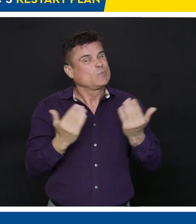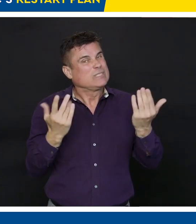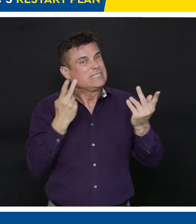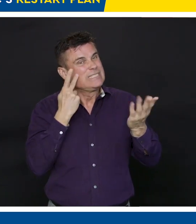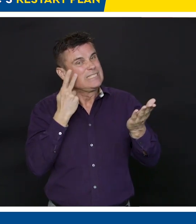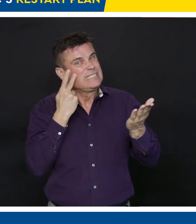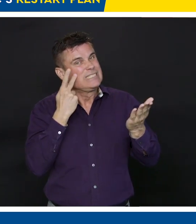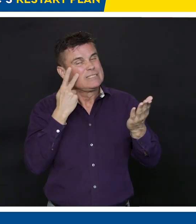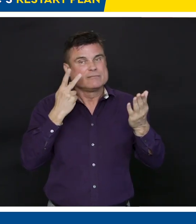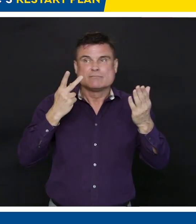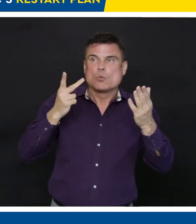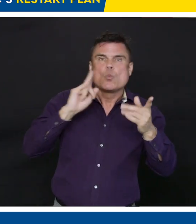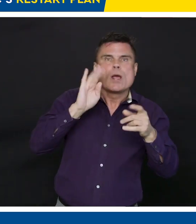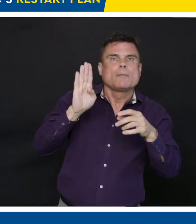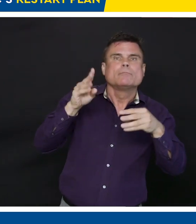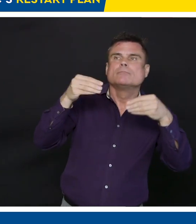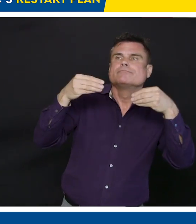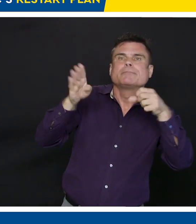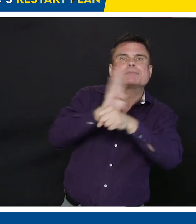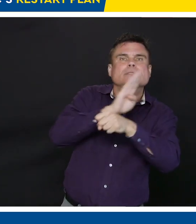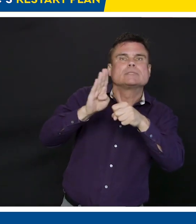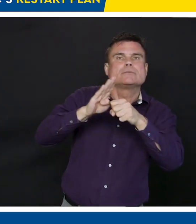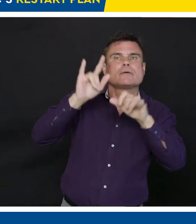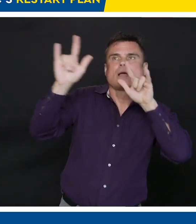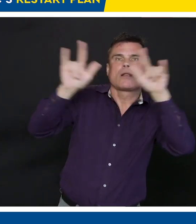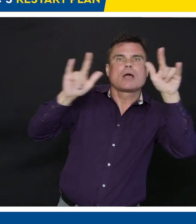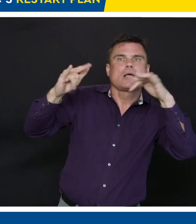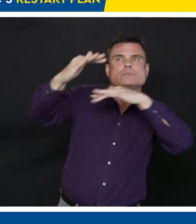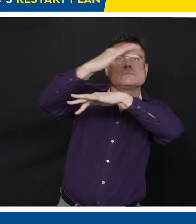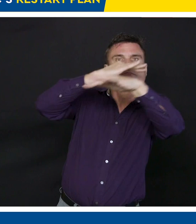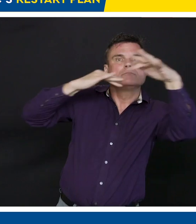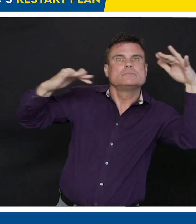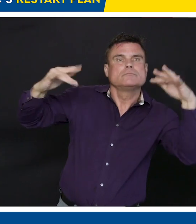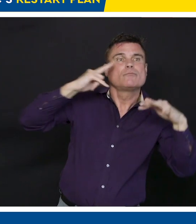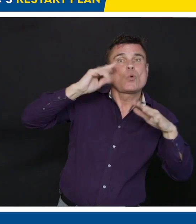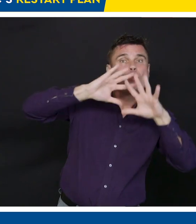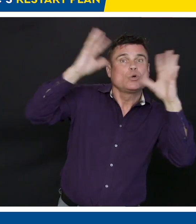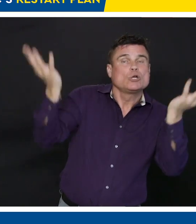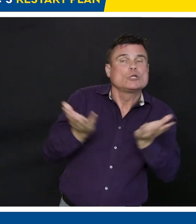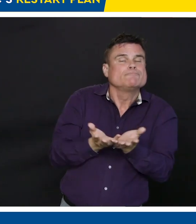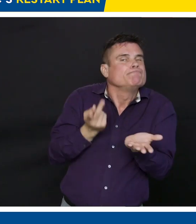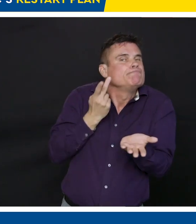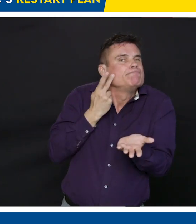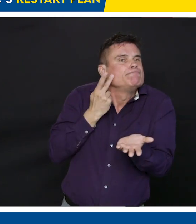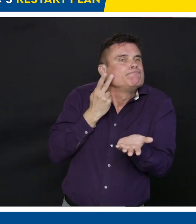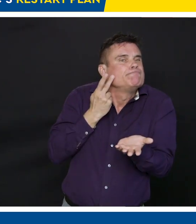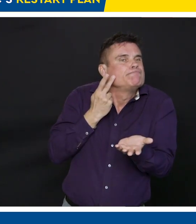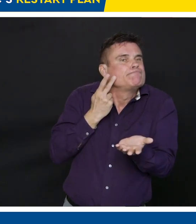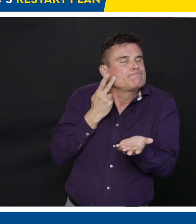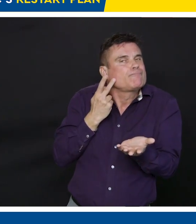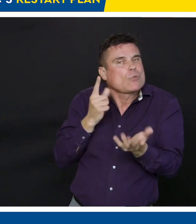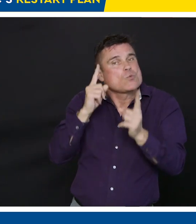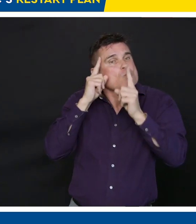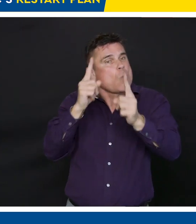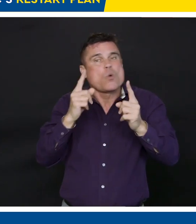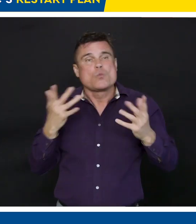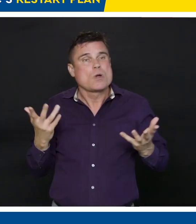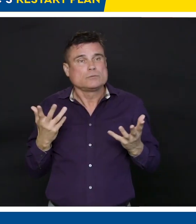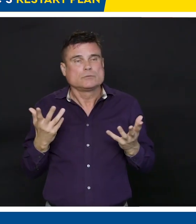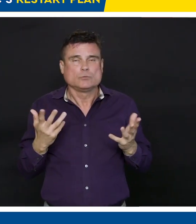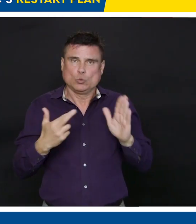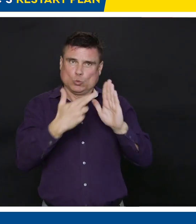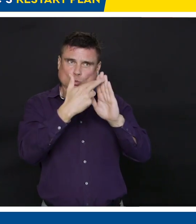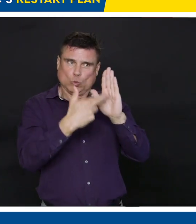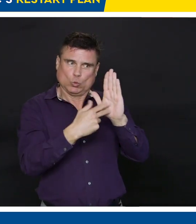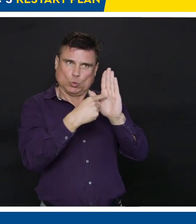as best we can by making sure that there are guidelines in place for appropriate operation that will keep people safe and will